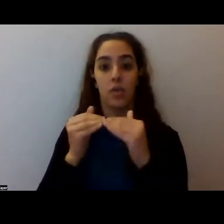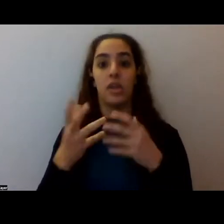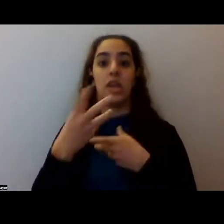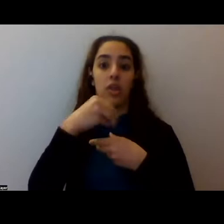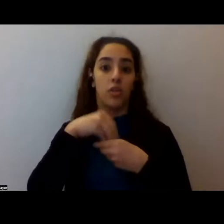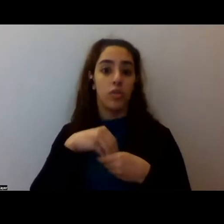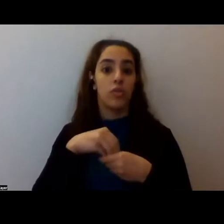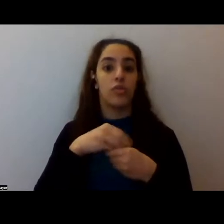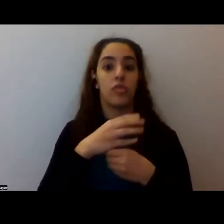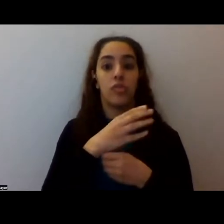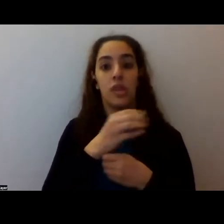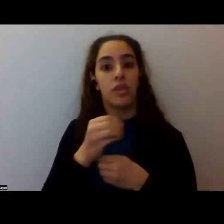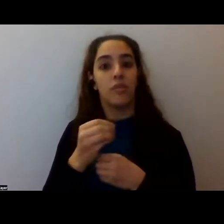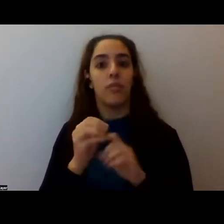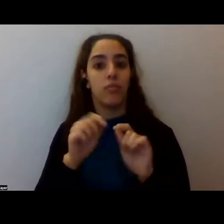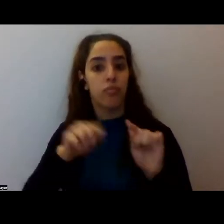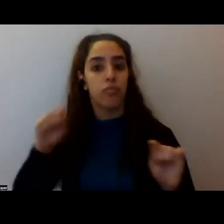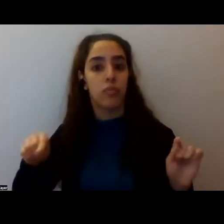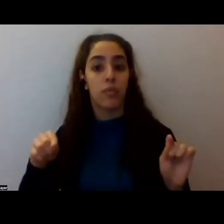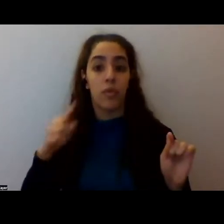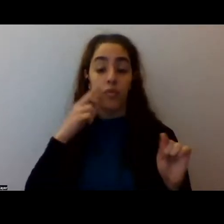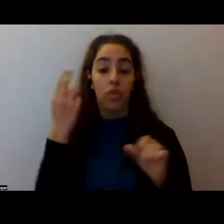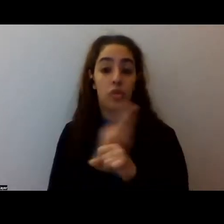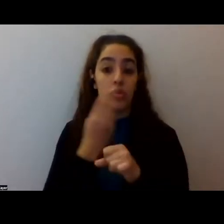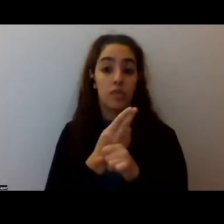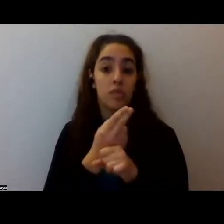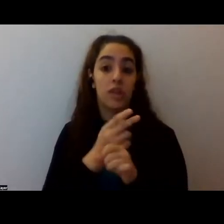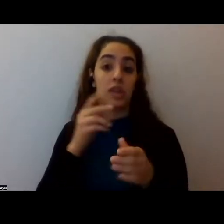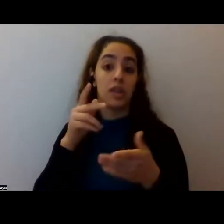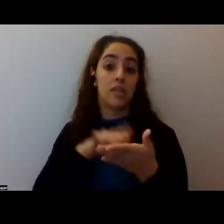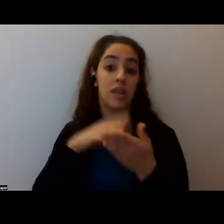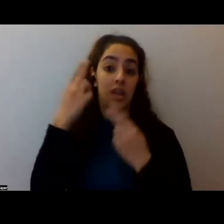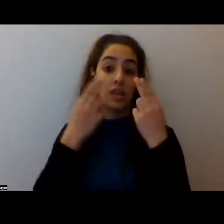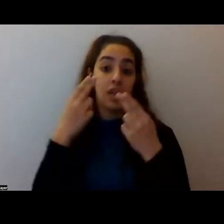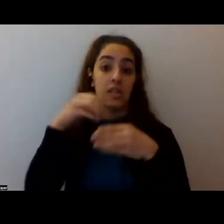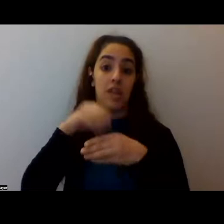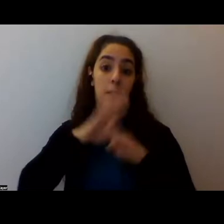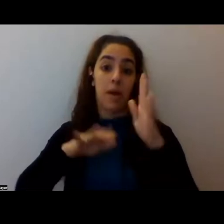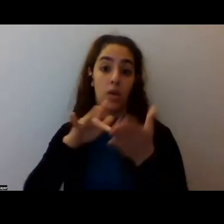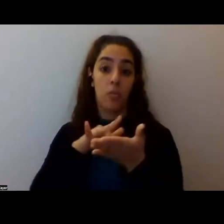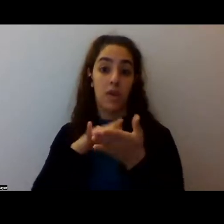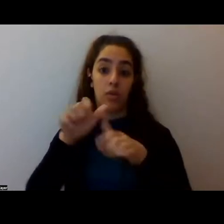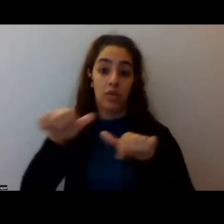um, in the use of psychedelics in the biomedical space. Um,